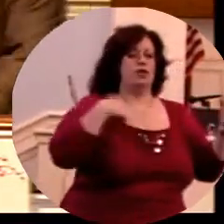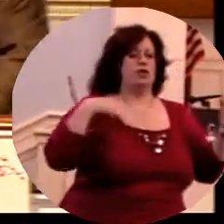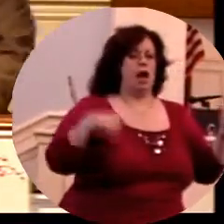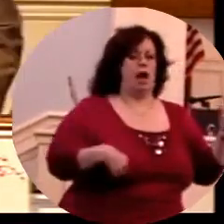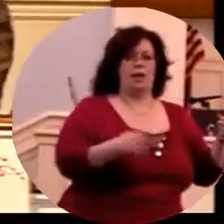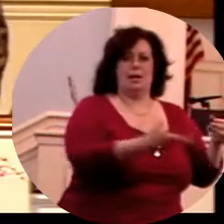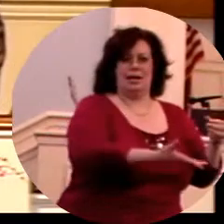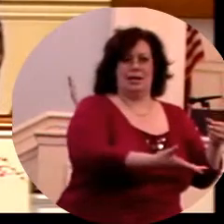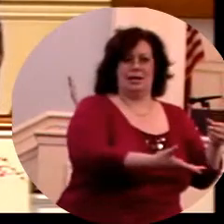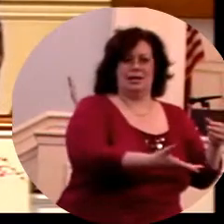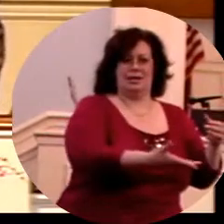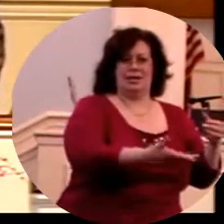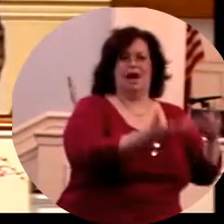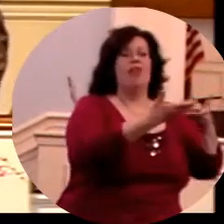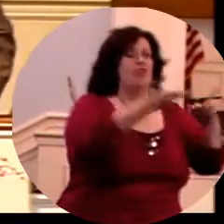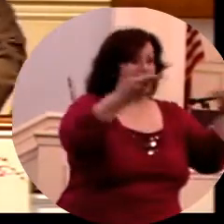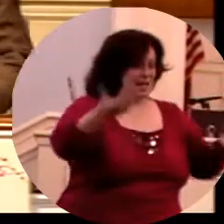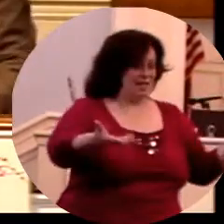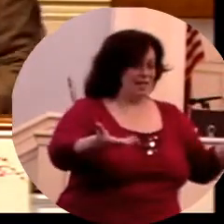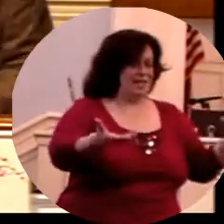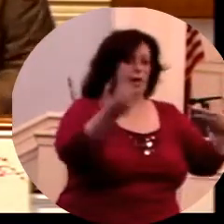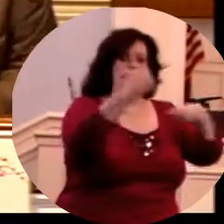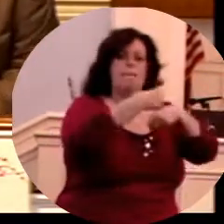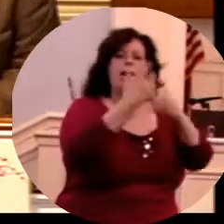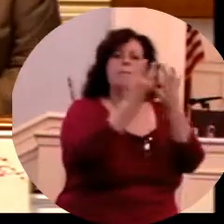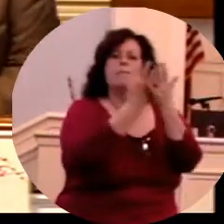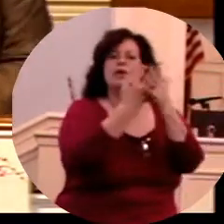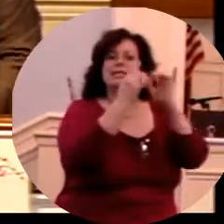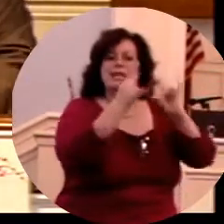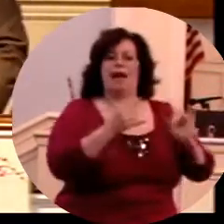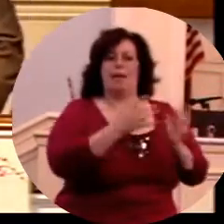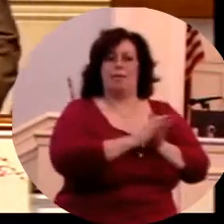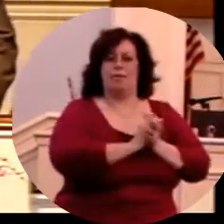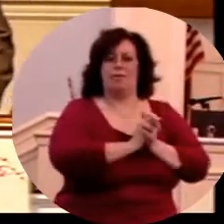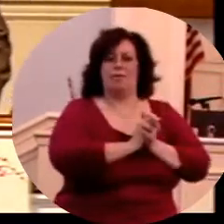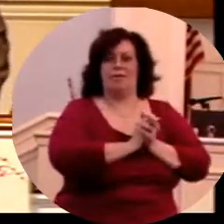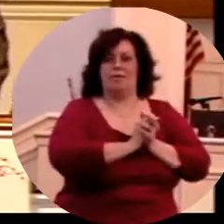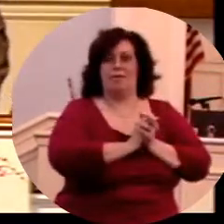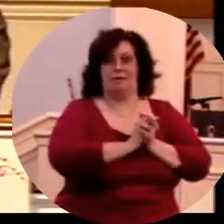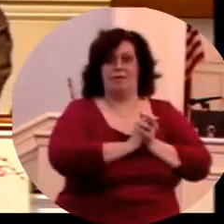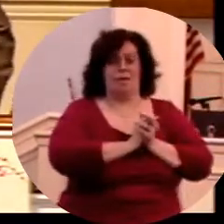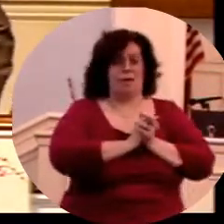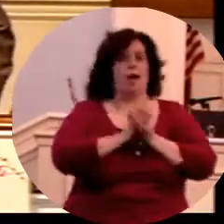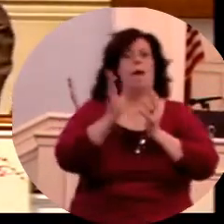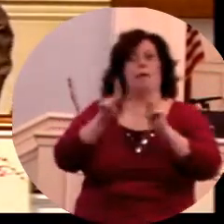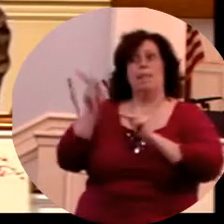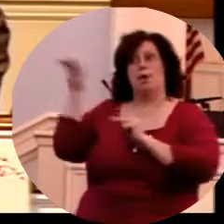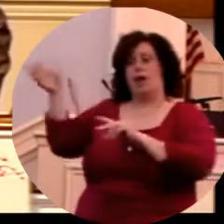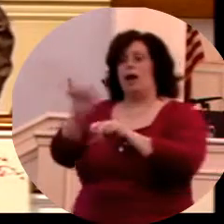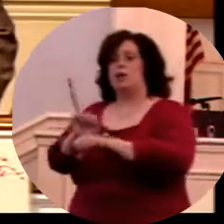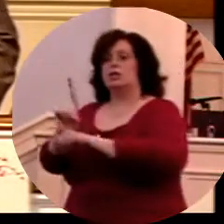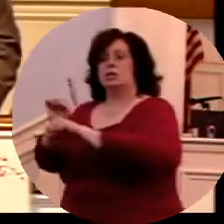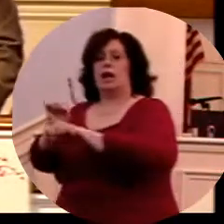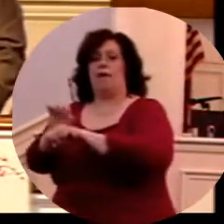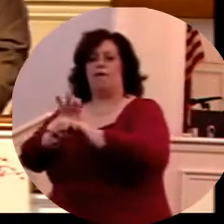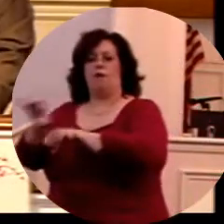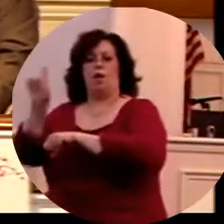by prison camps where they've enslaved their people to build and make stuff we buy there.